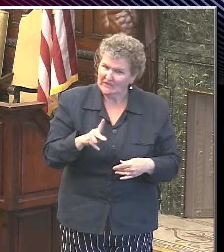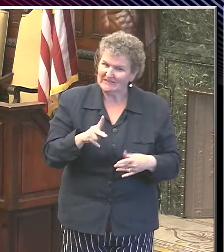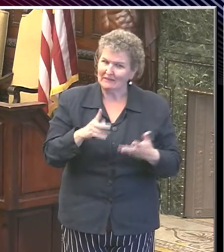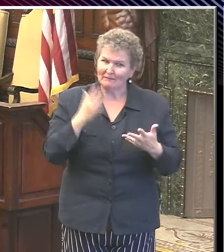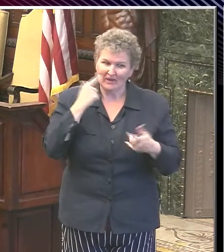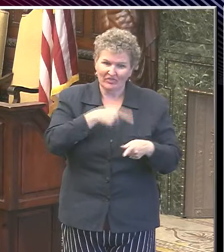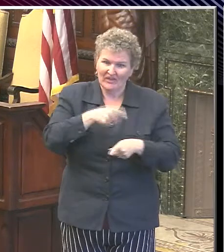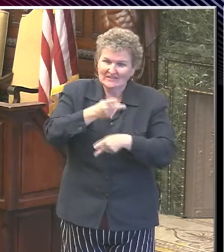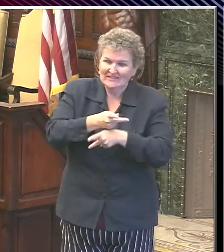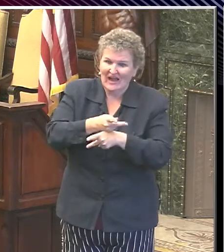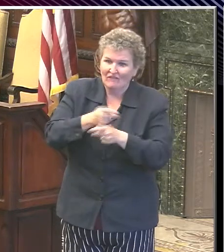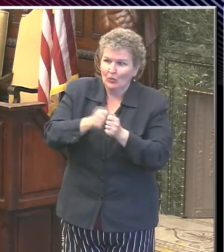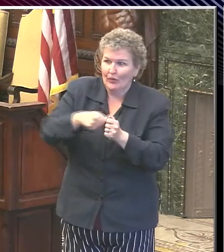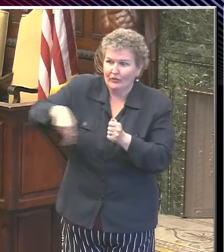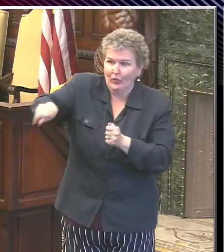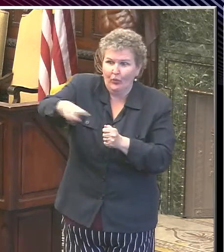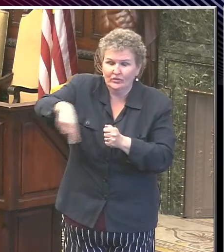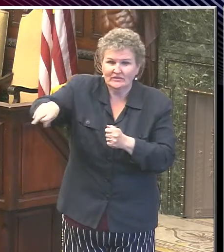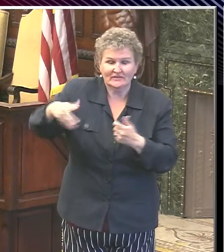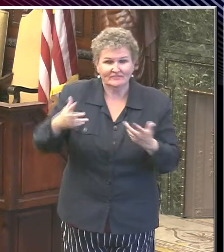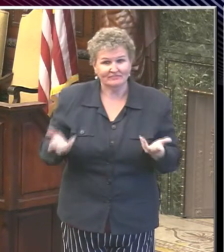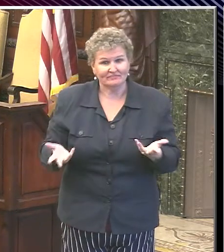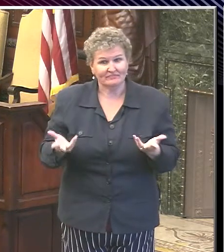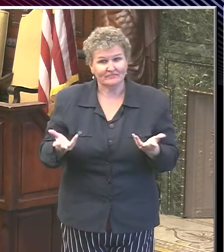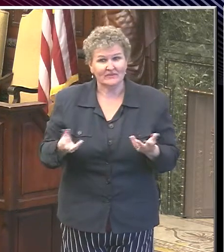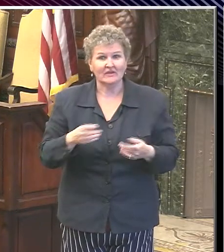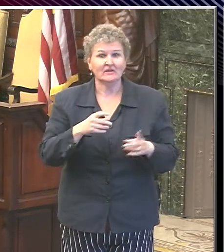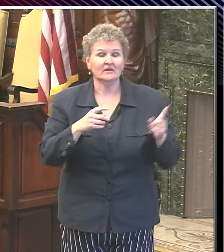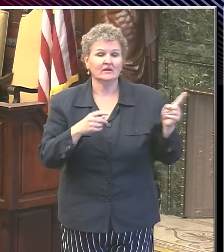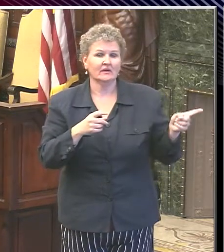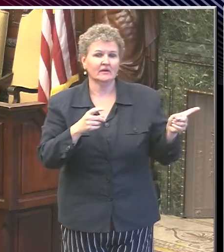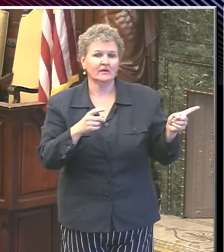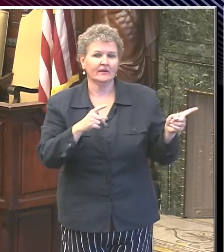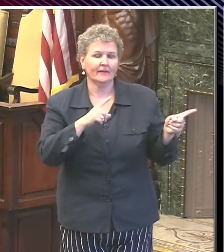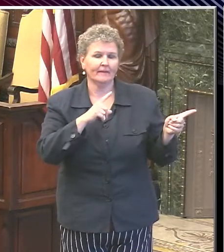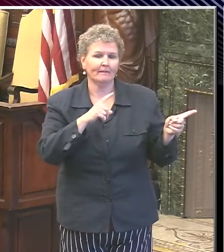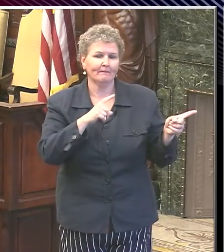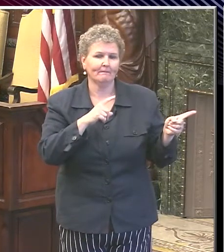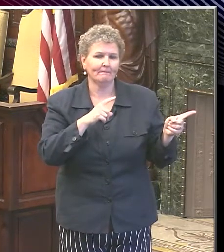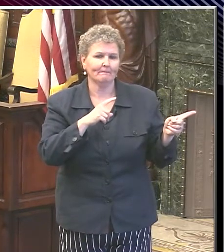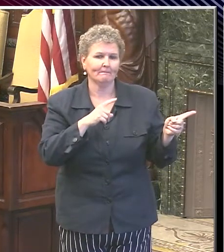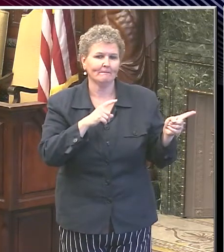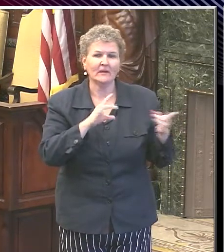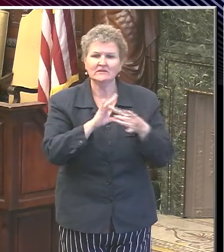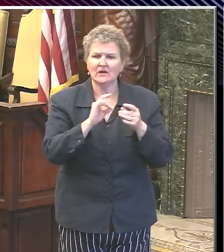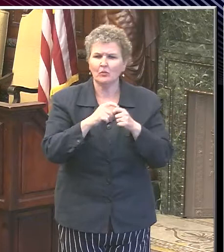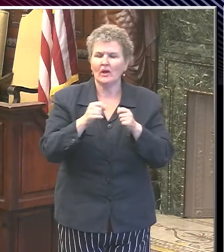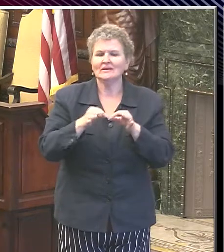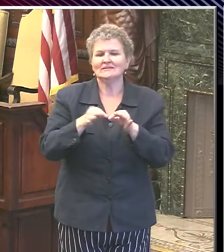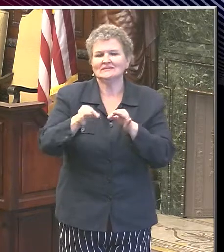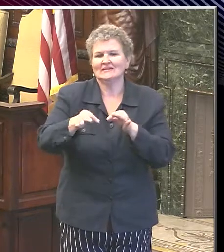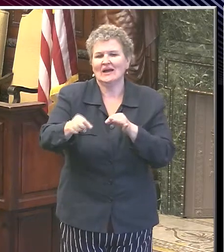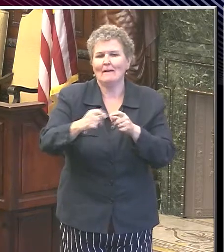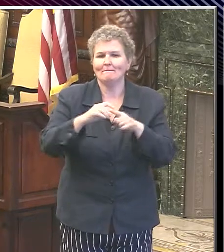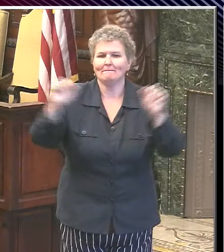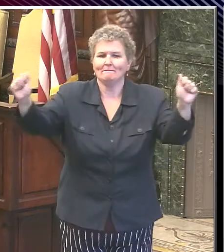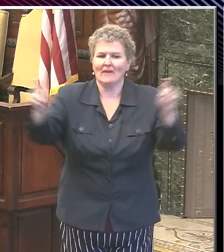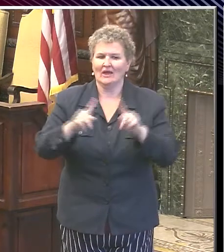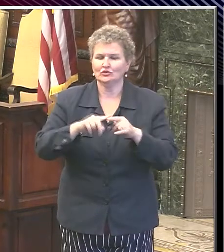Okay. And Dr. Farley, a question on the, you mentioned delayed turnaround time for test results.